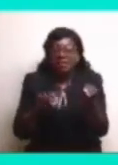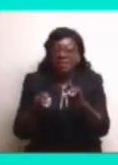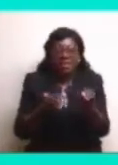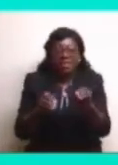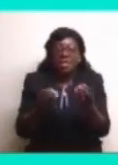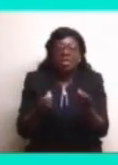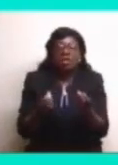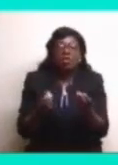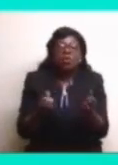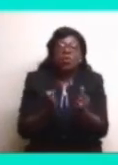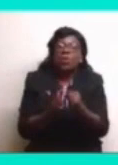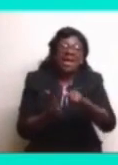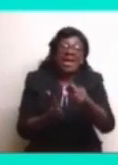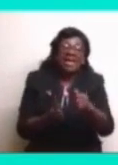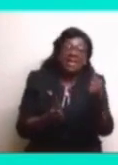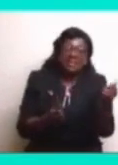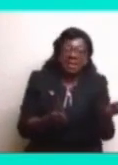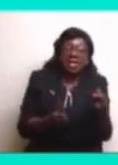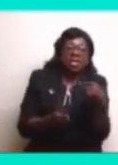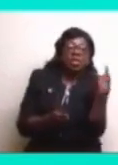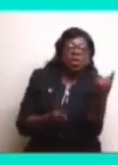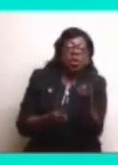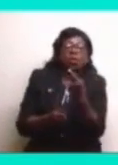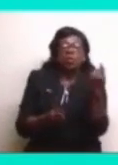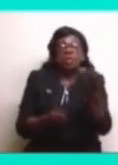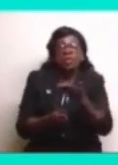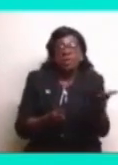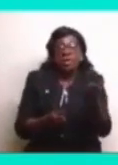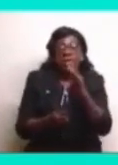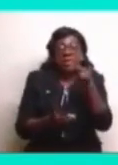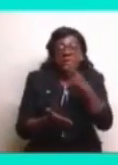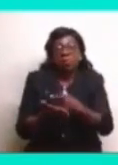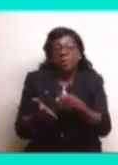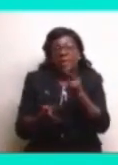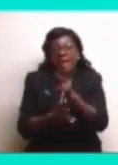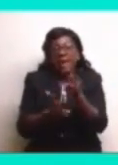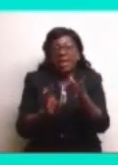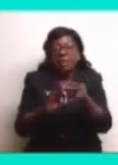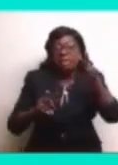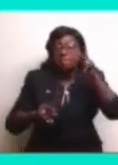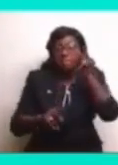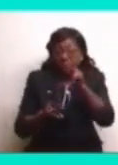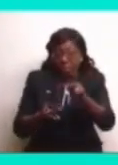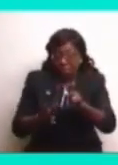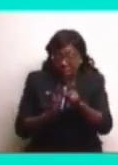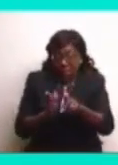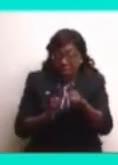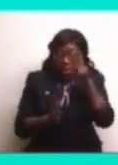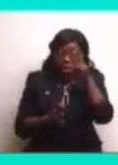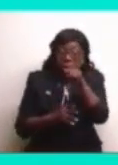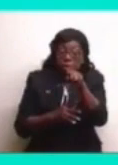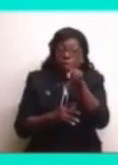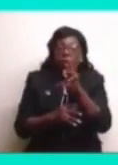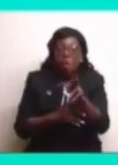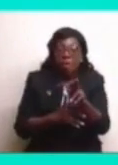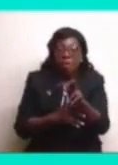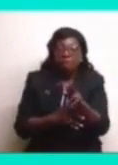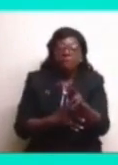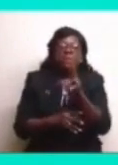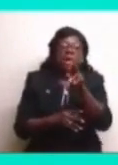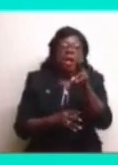to do with anything. The only thing is what kind of person you are. What kind of person you are. Are you honorable?